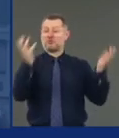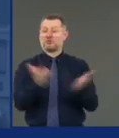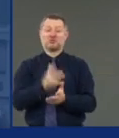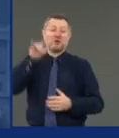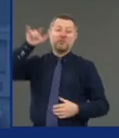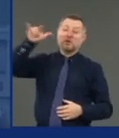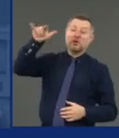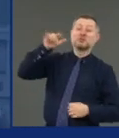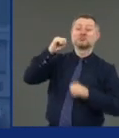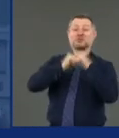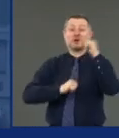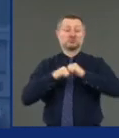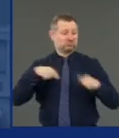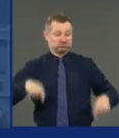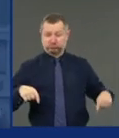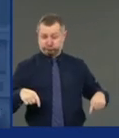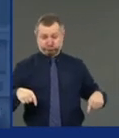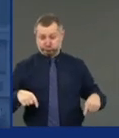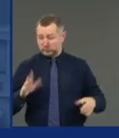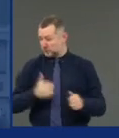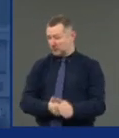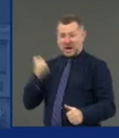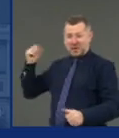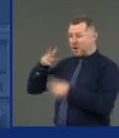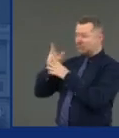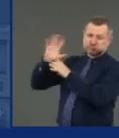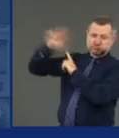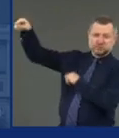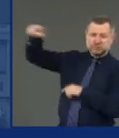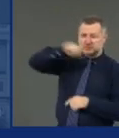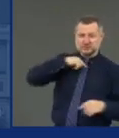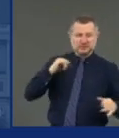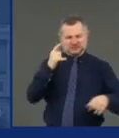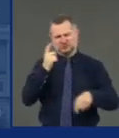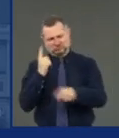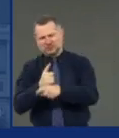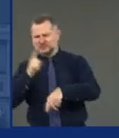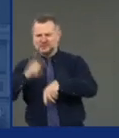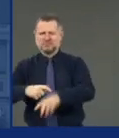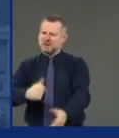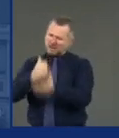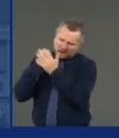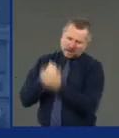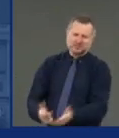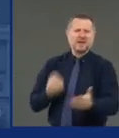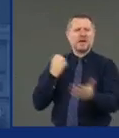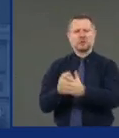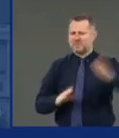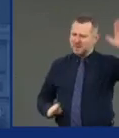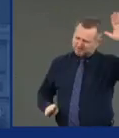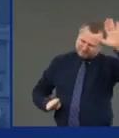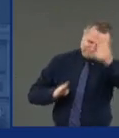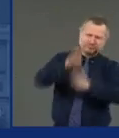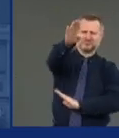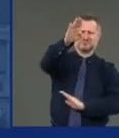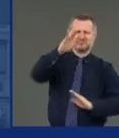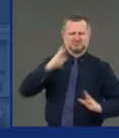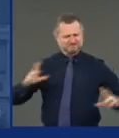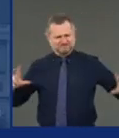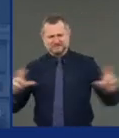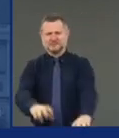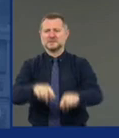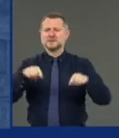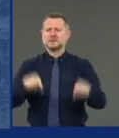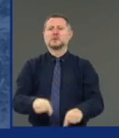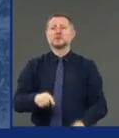the time to stimulate the economy by doing that construction and doing that growth. You want to supercharge